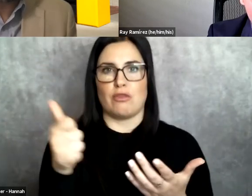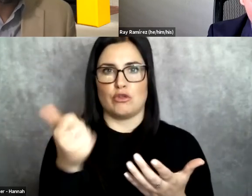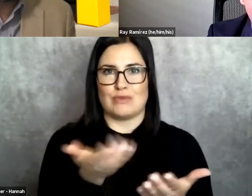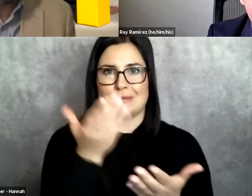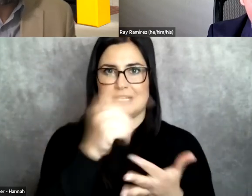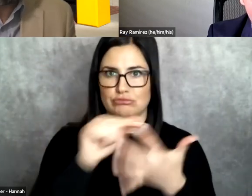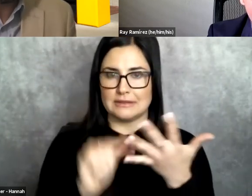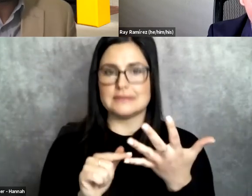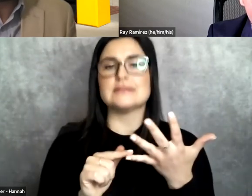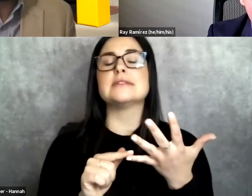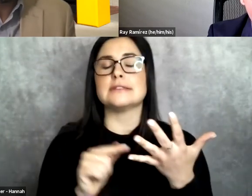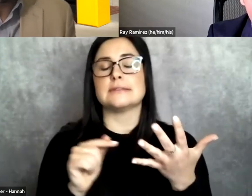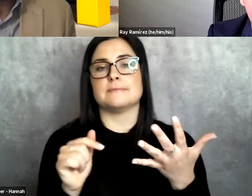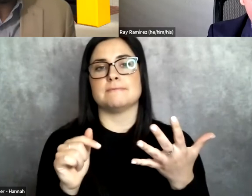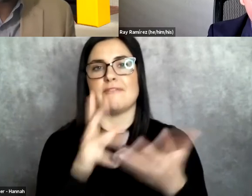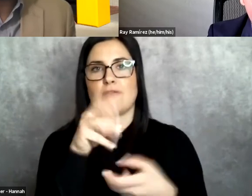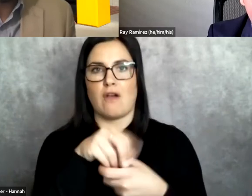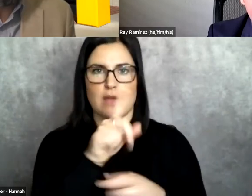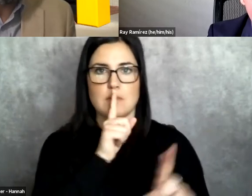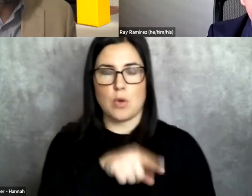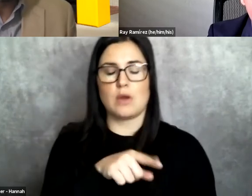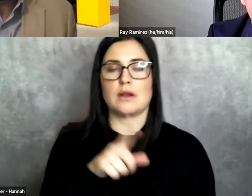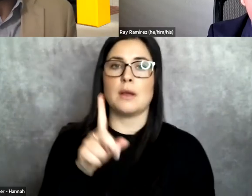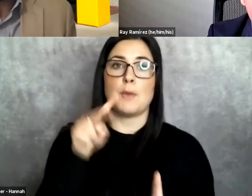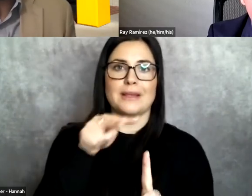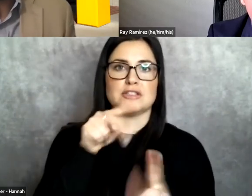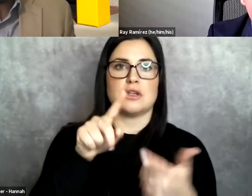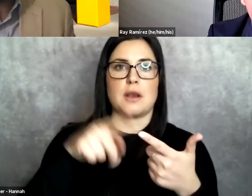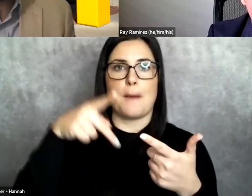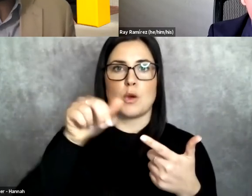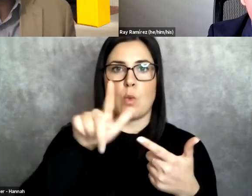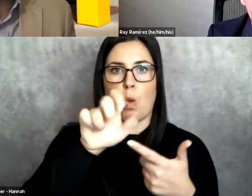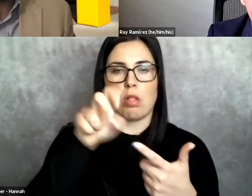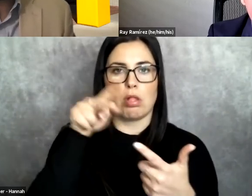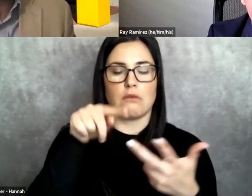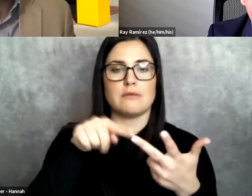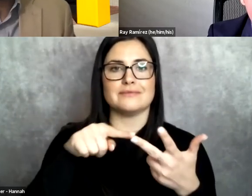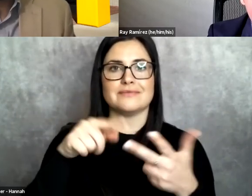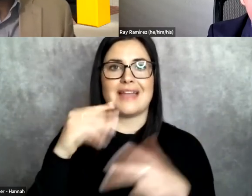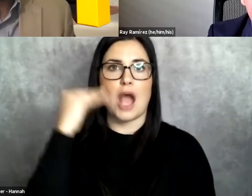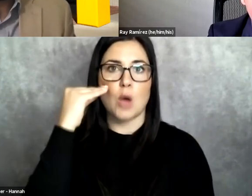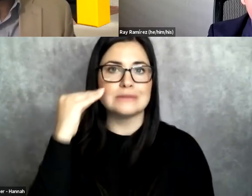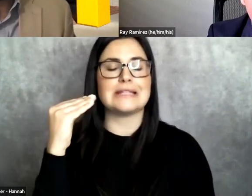barriers that came up in the report, for instance, probation, parole, housing, unemployment,